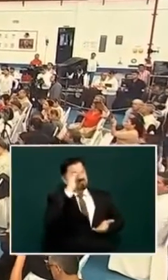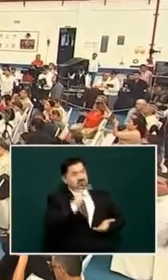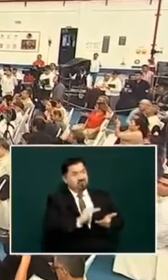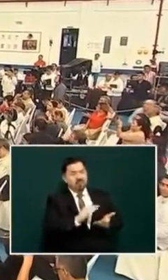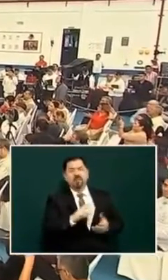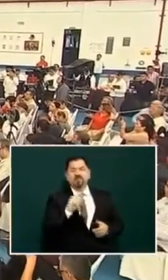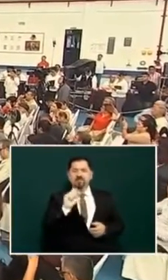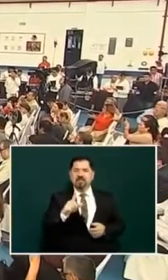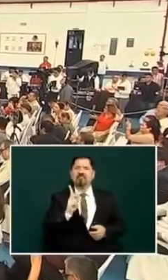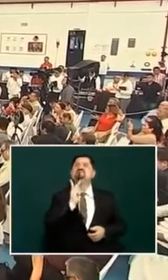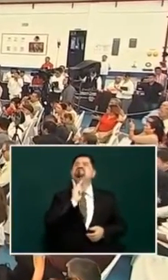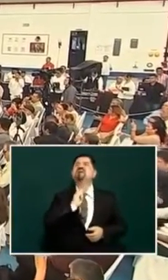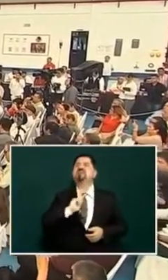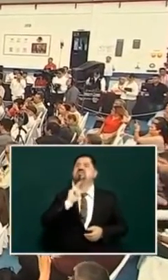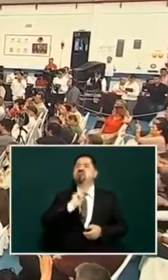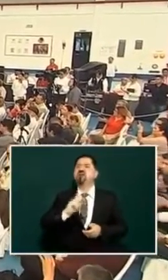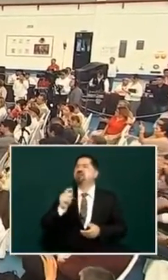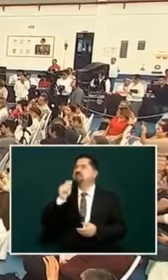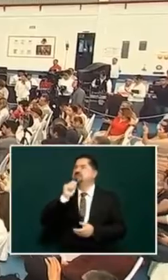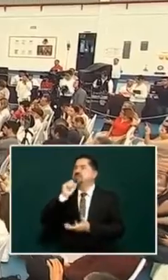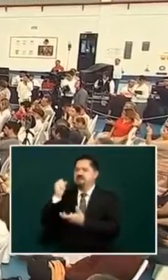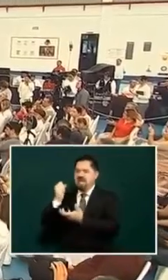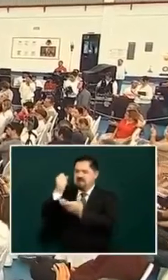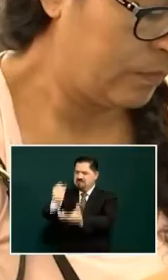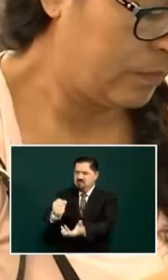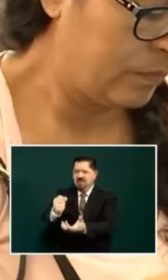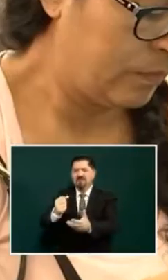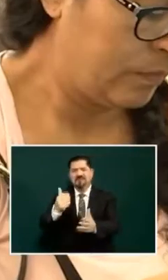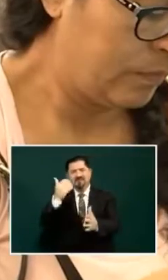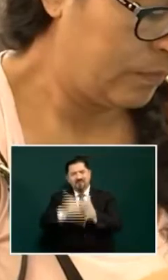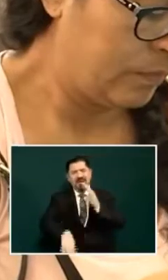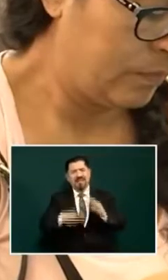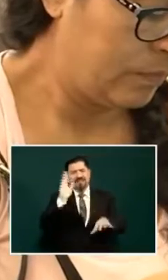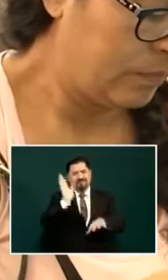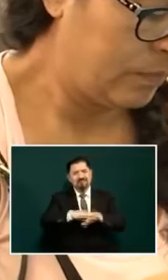money from that what would